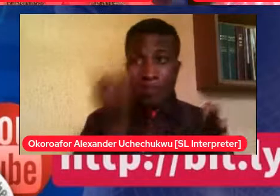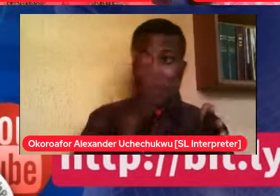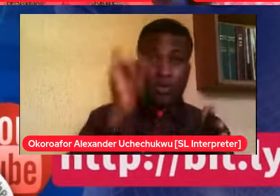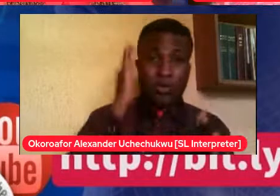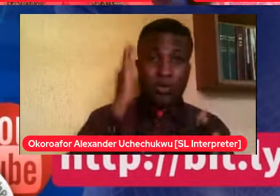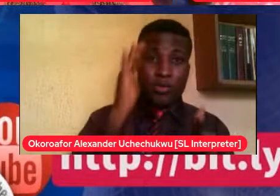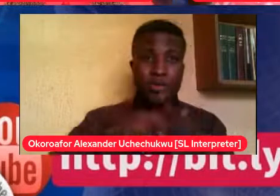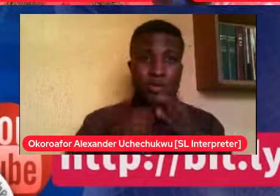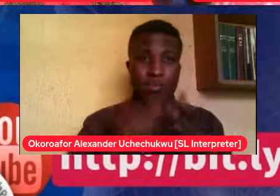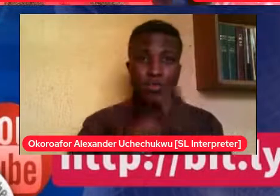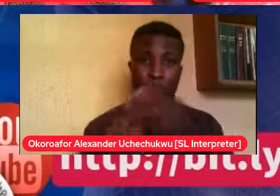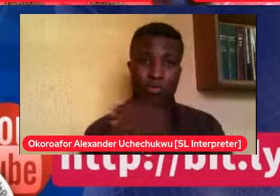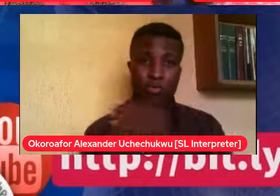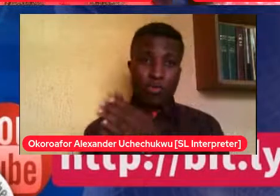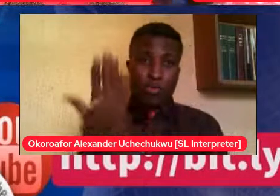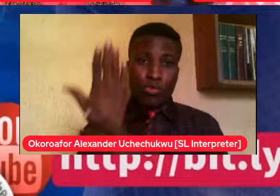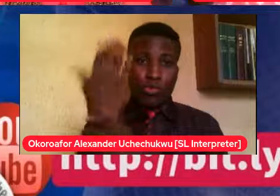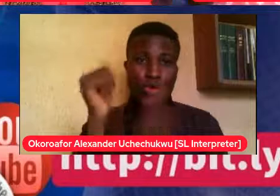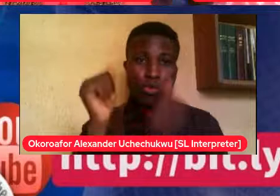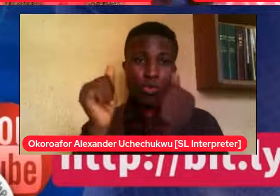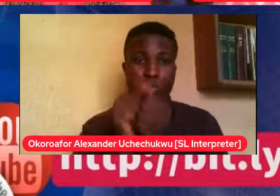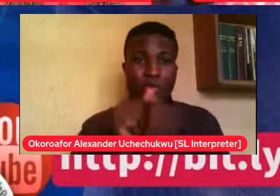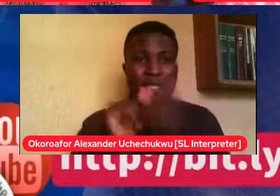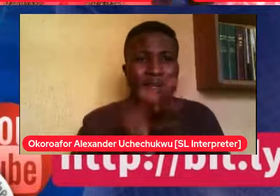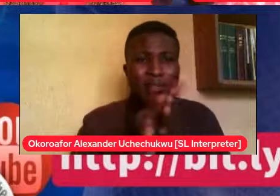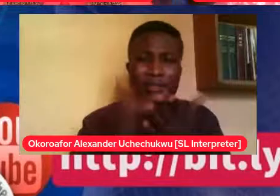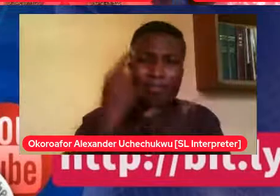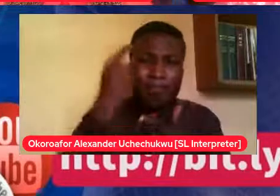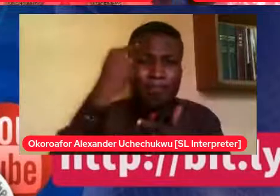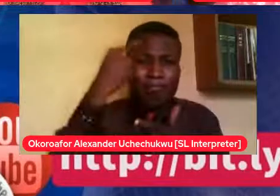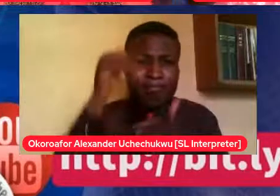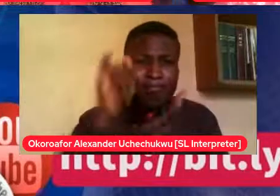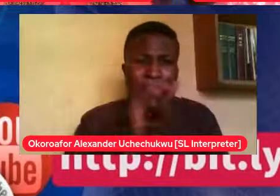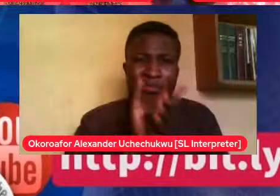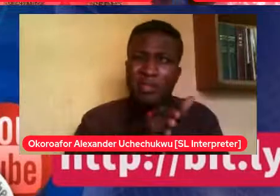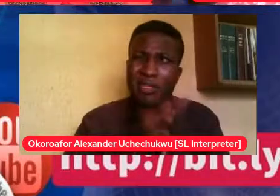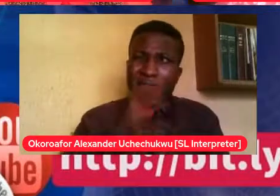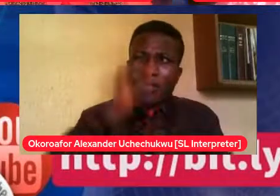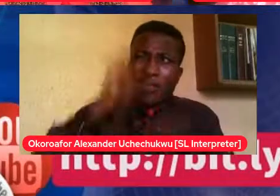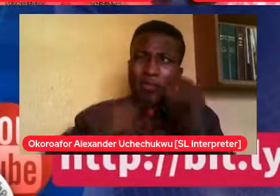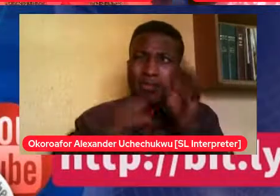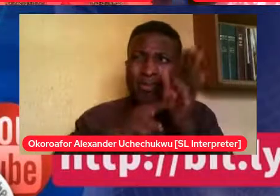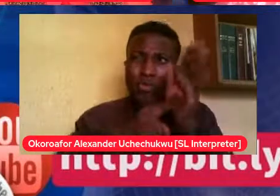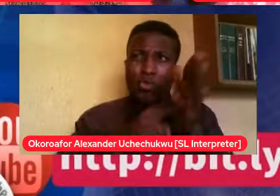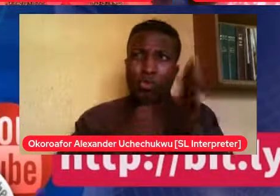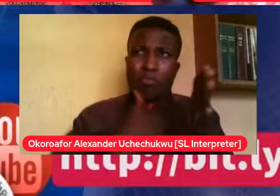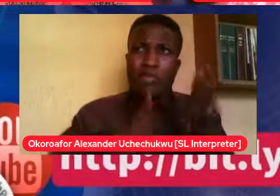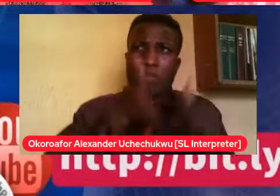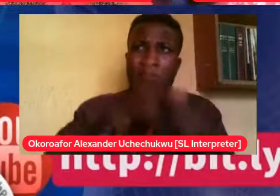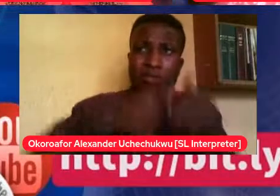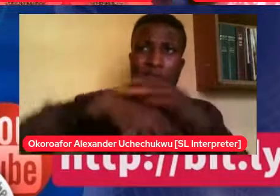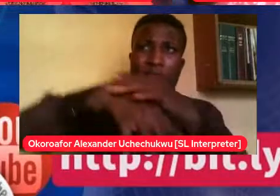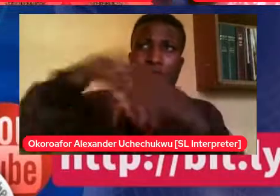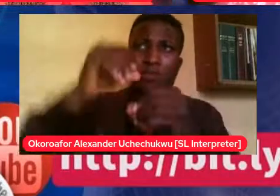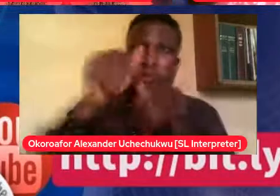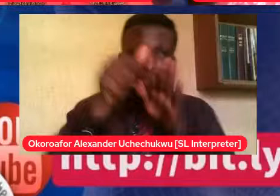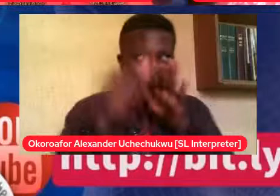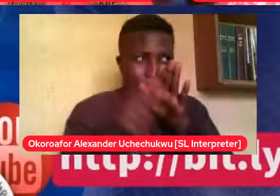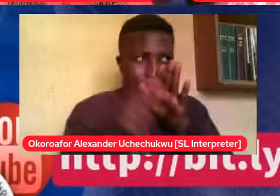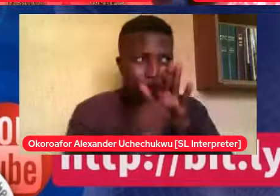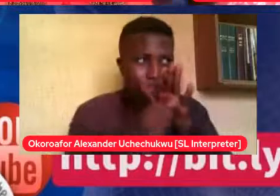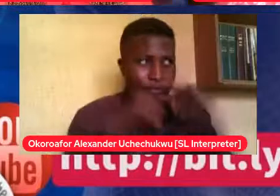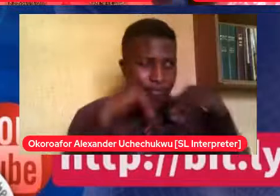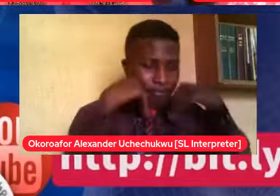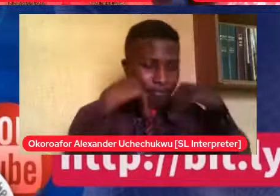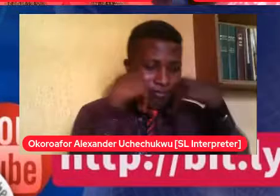myself? So we cannot shield them from everything. Shielding them, meaning you don't want them to grow. And you'll not be